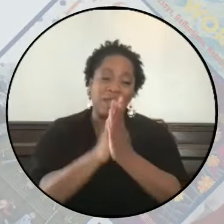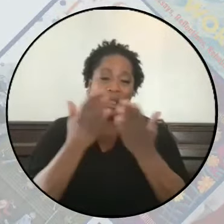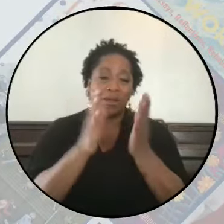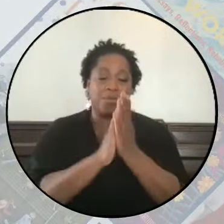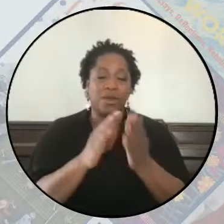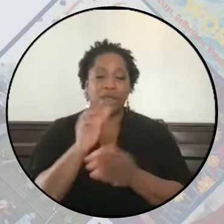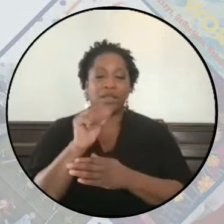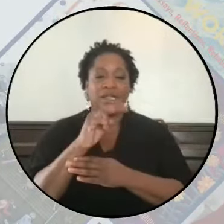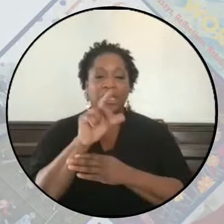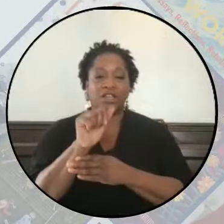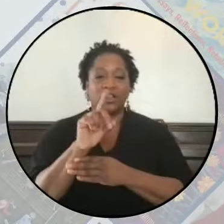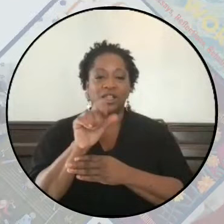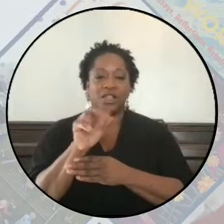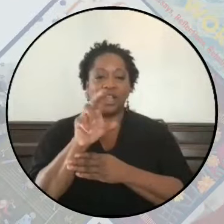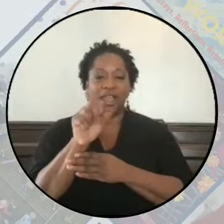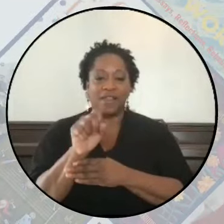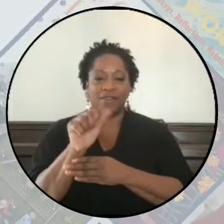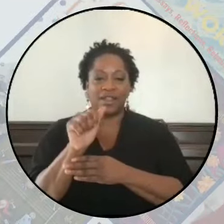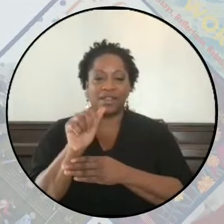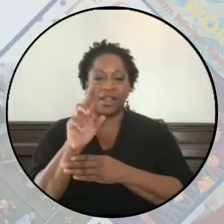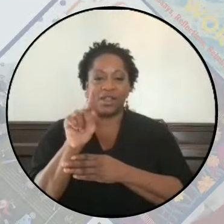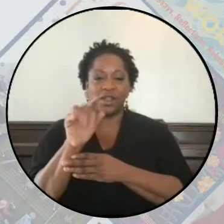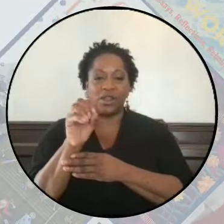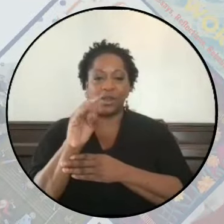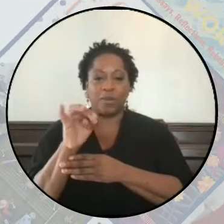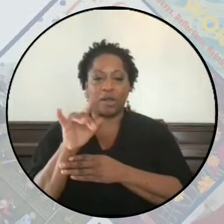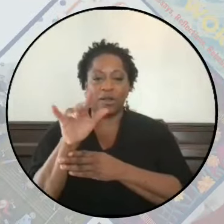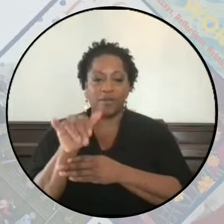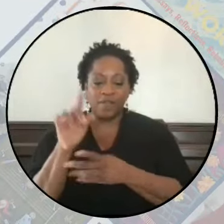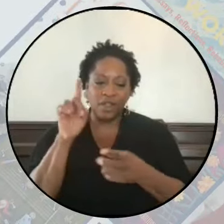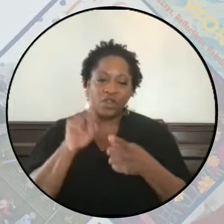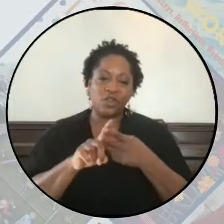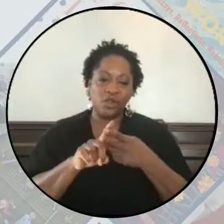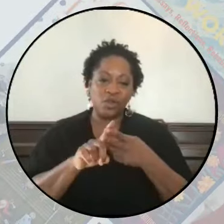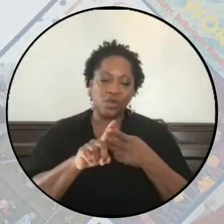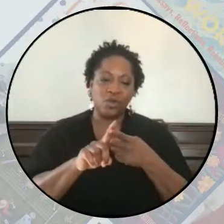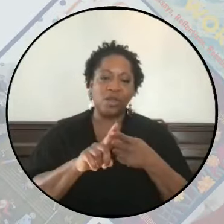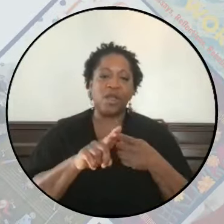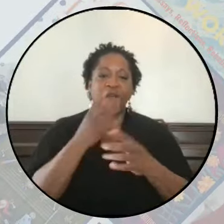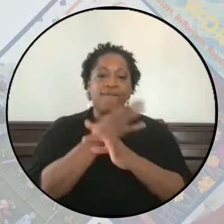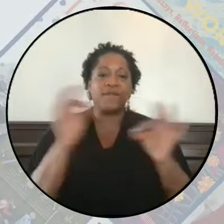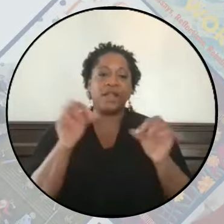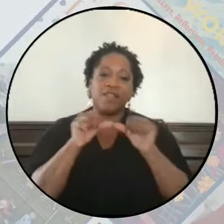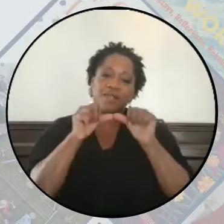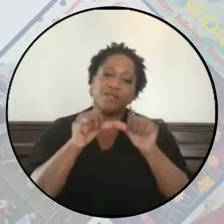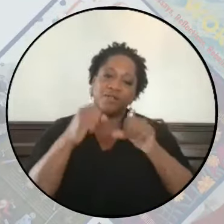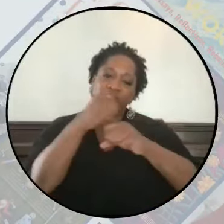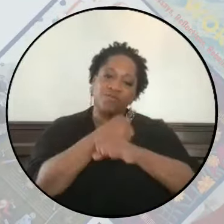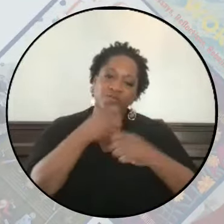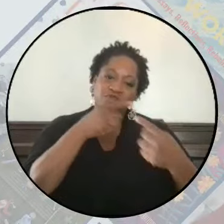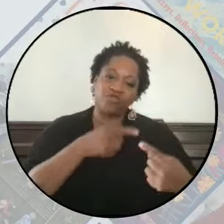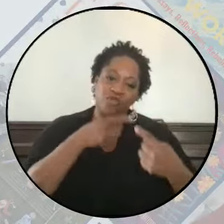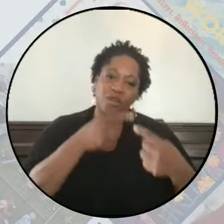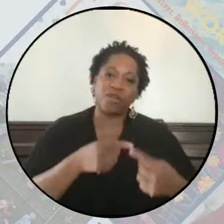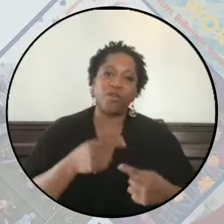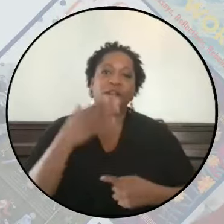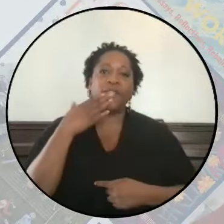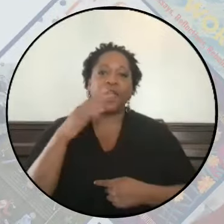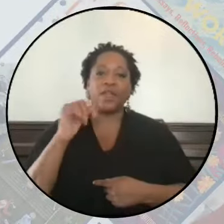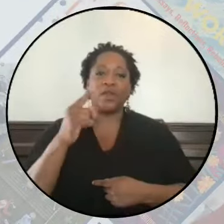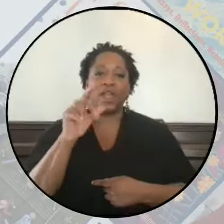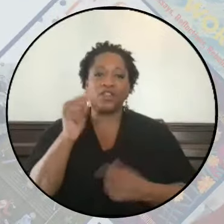an autobiography, to Freedom is a Constant Struggle. Very glad to have Angela with us today.